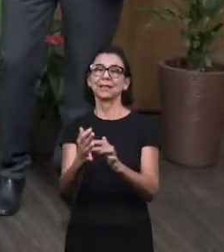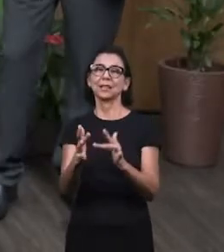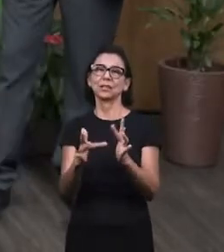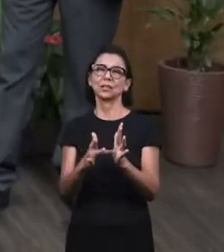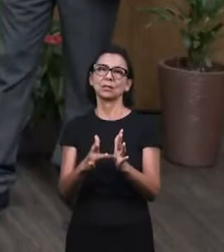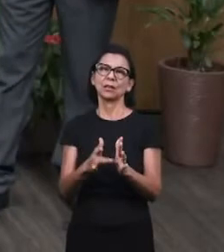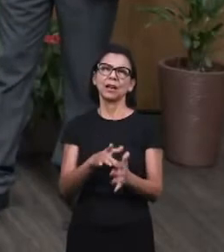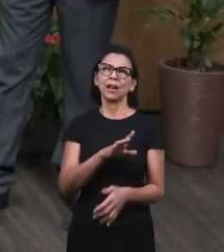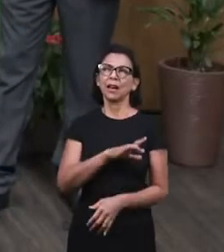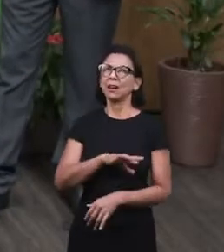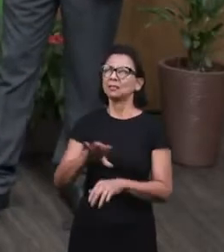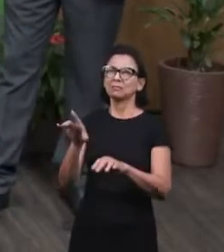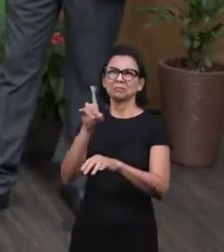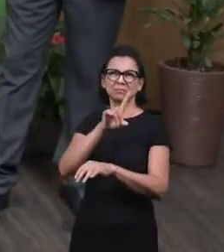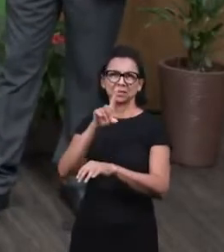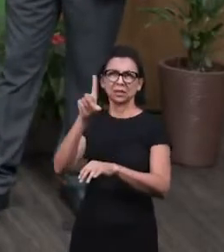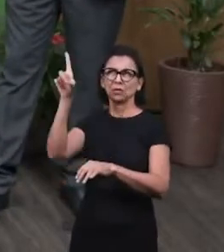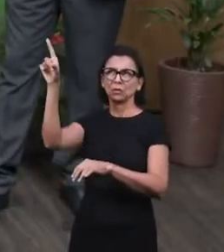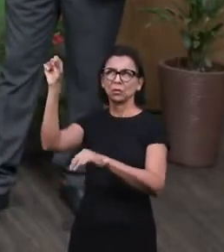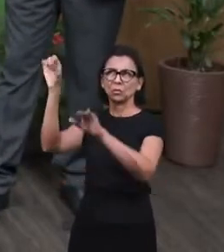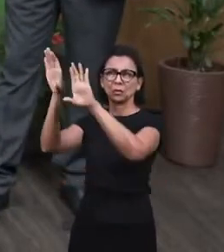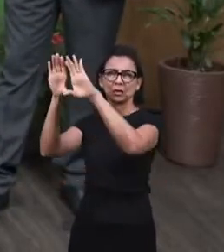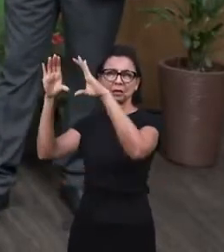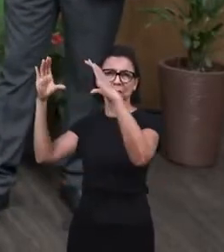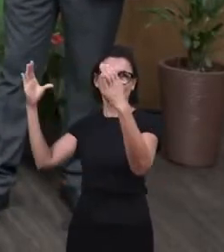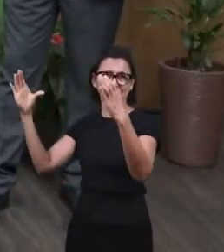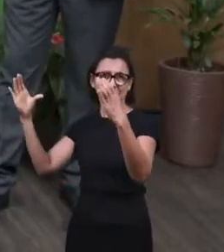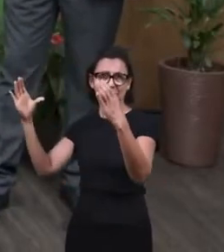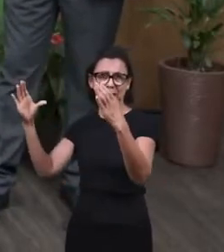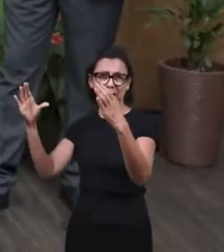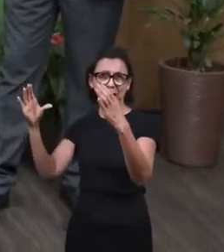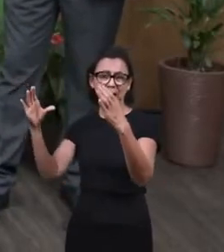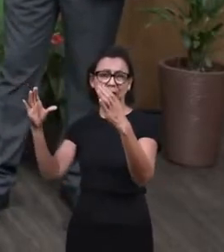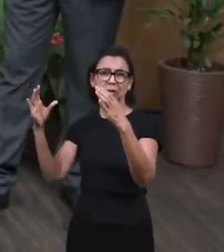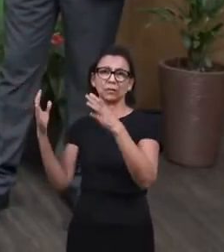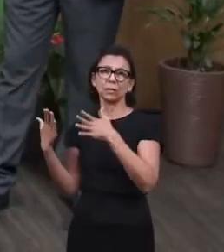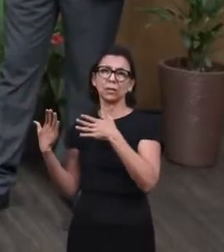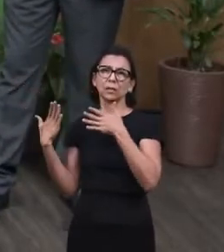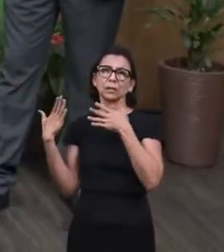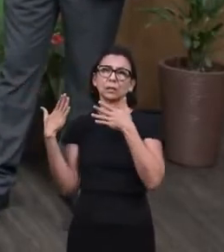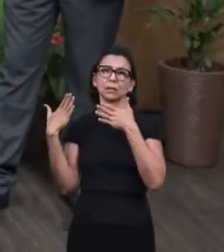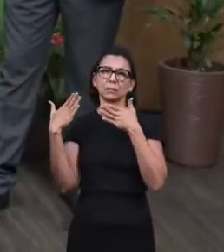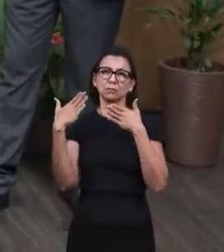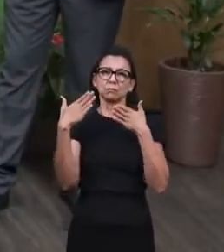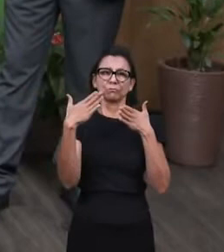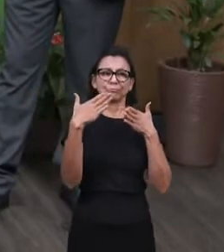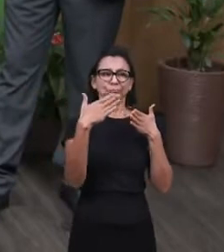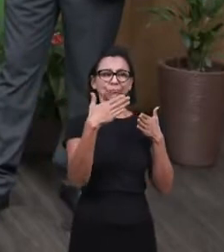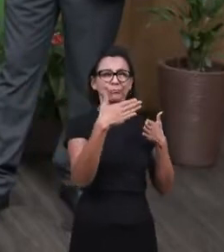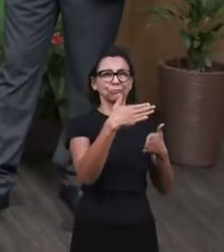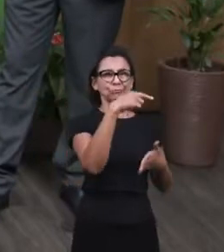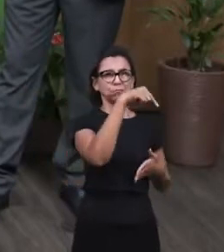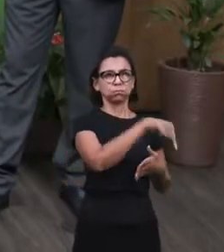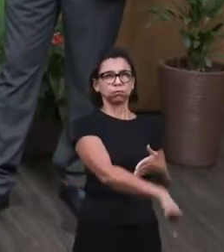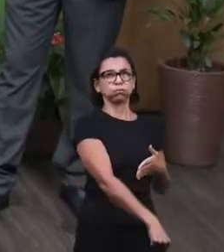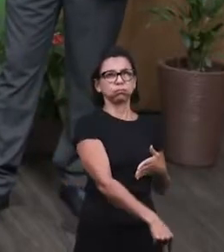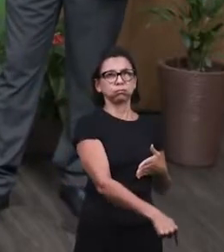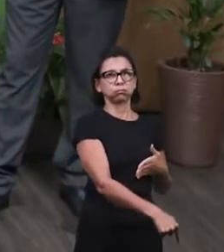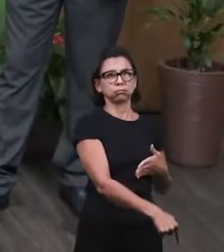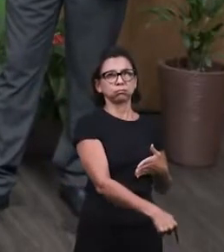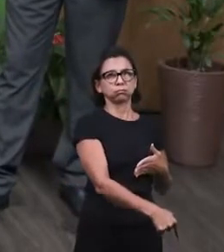He who does not choose heaven, and who is walking towards eternity without God,